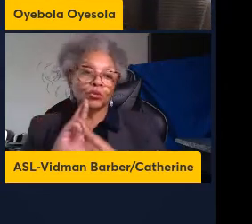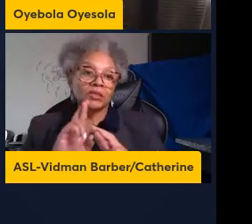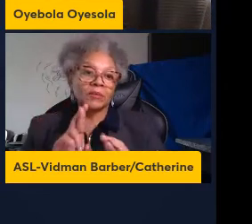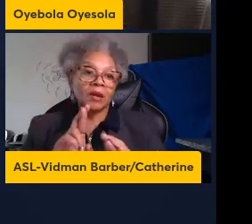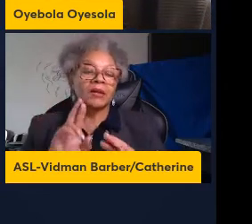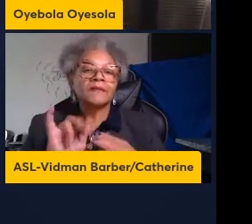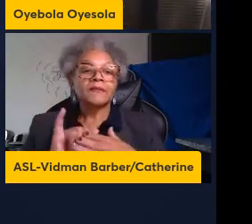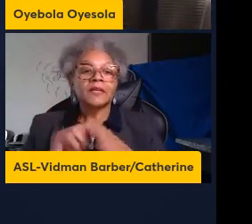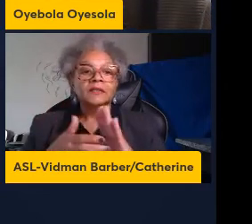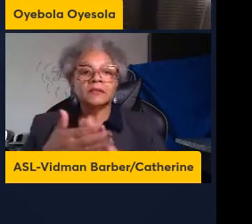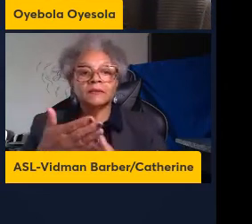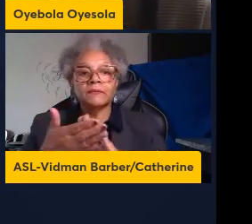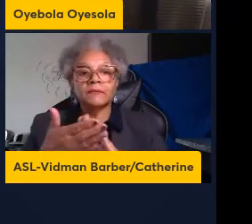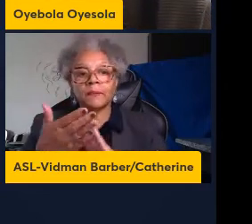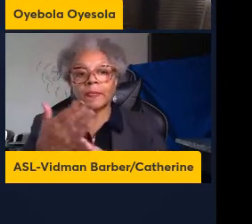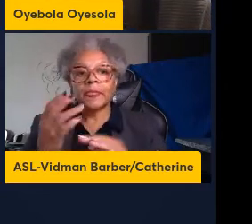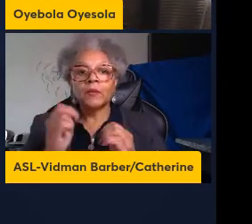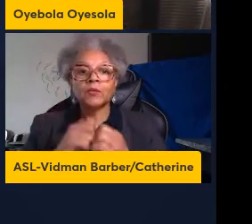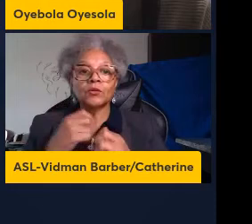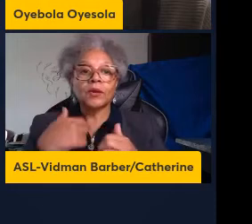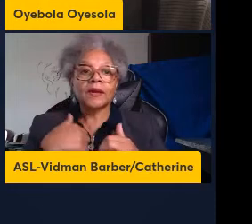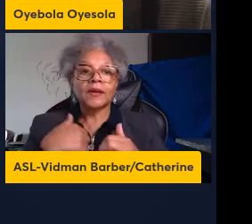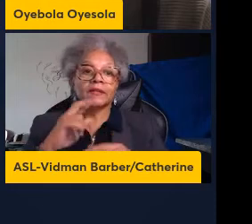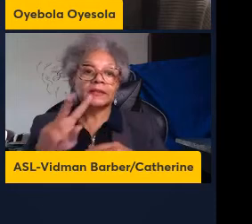when you have a type